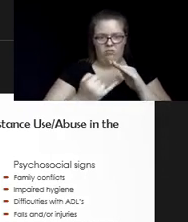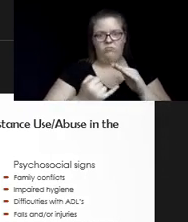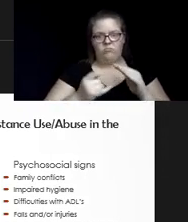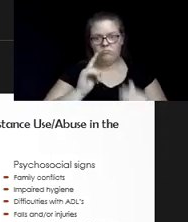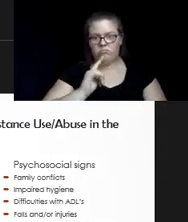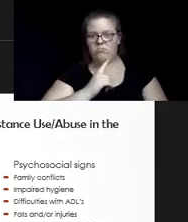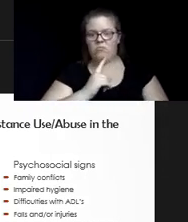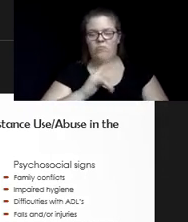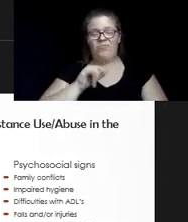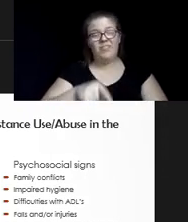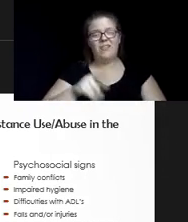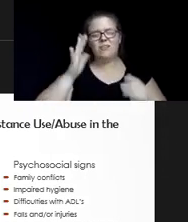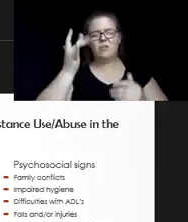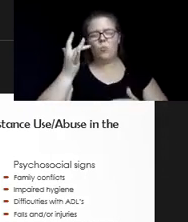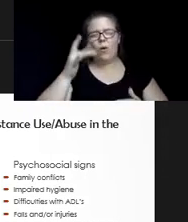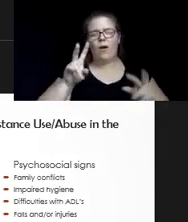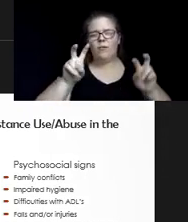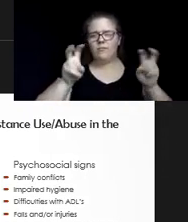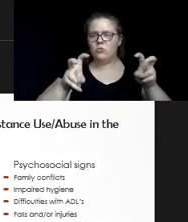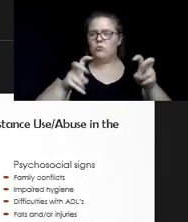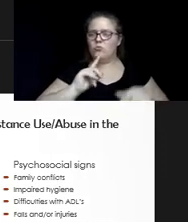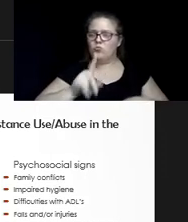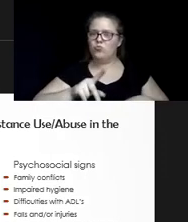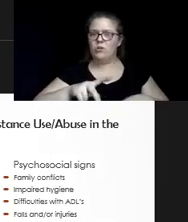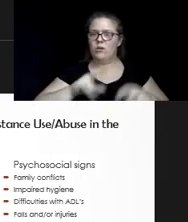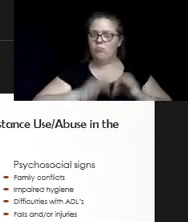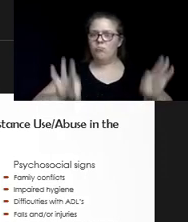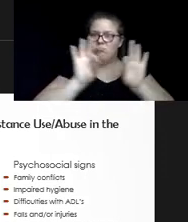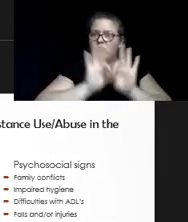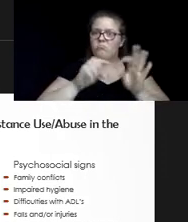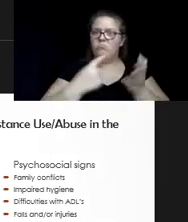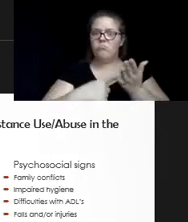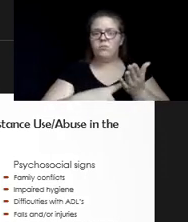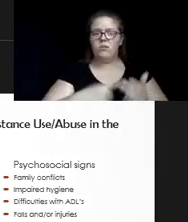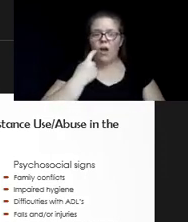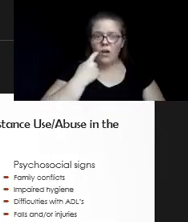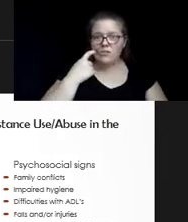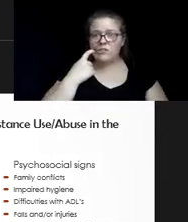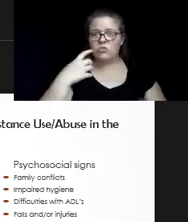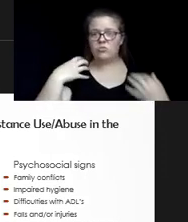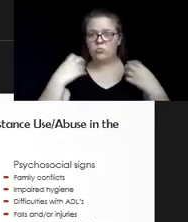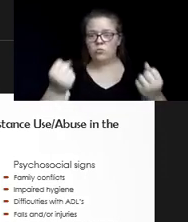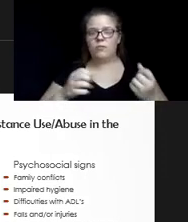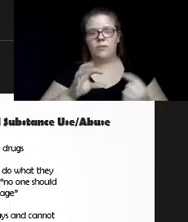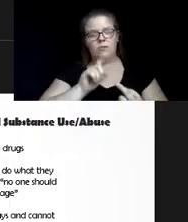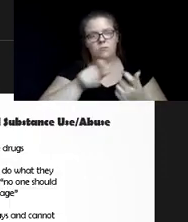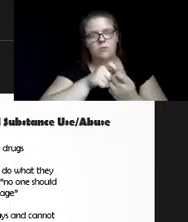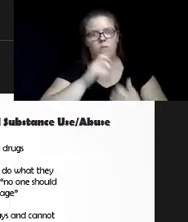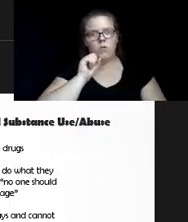this issue is so important to talk about in addiction recovery, especially for the older adults in our service.